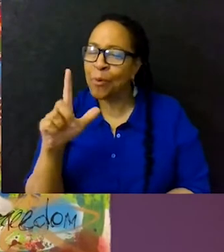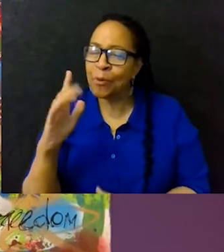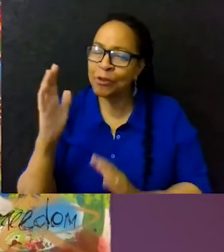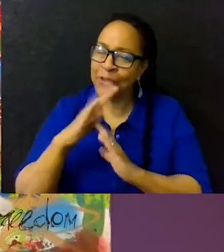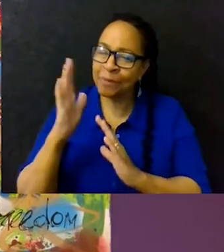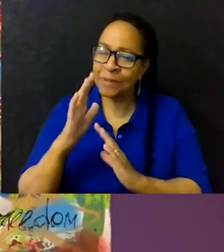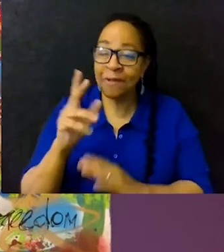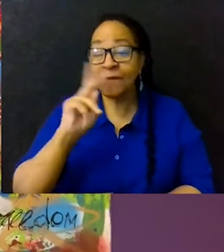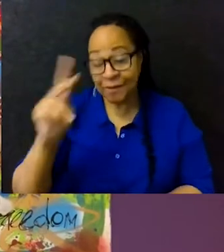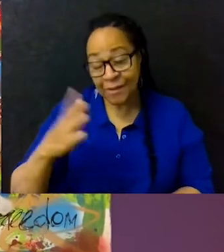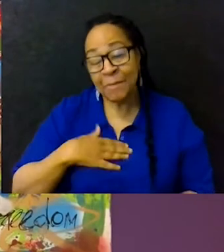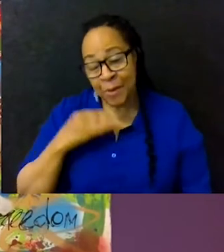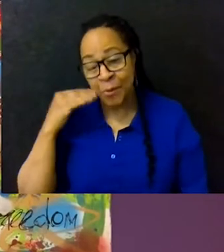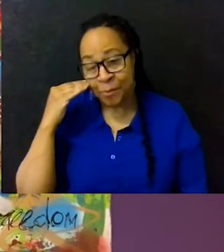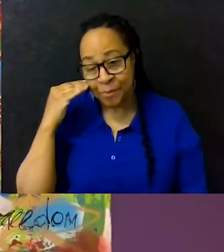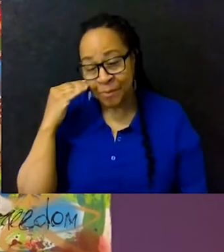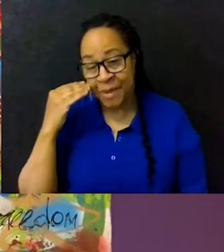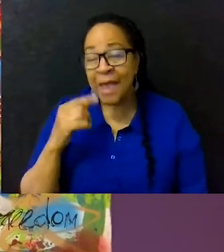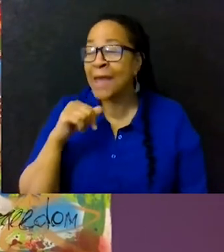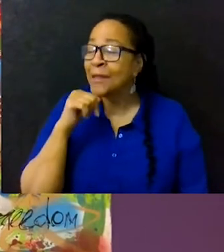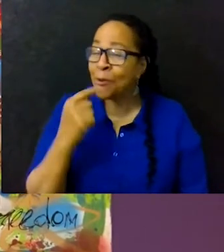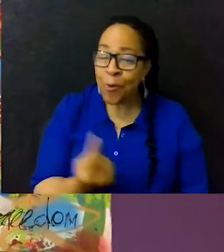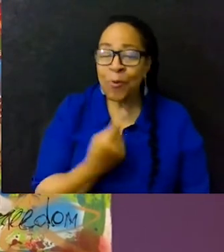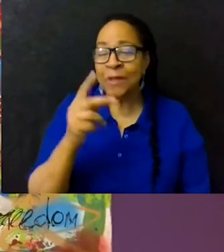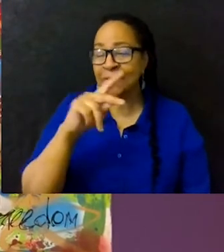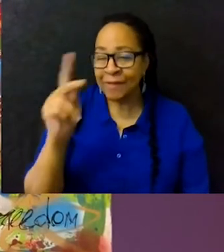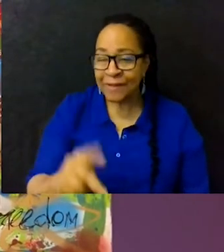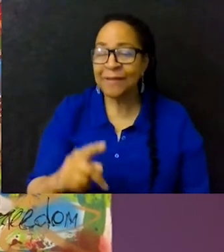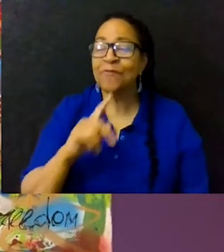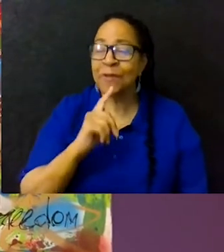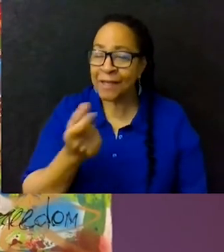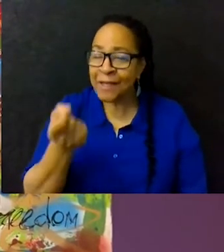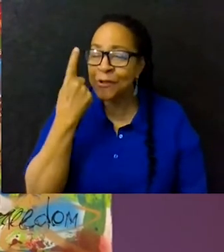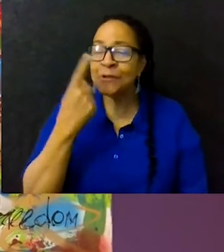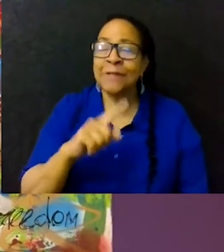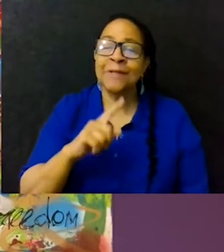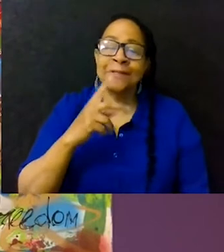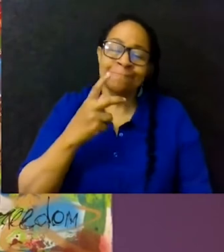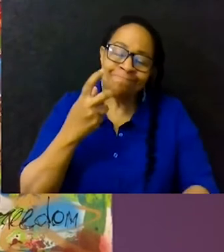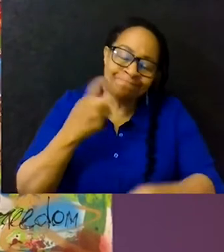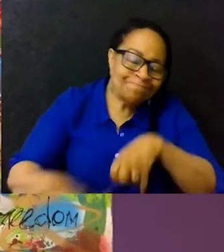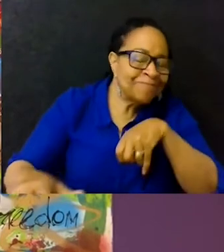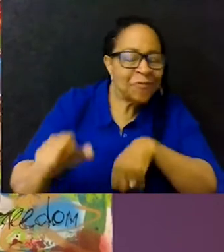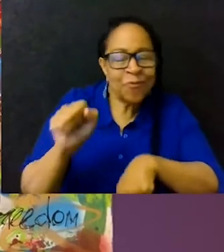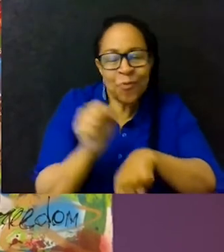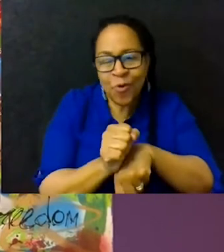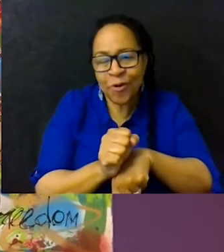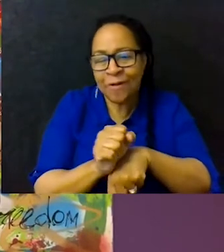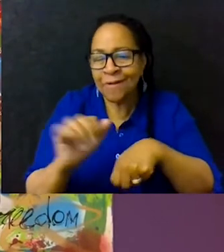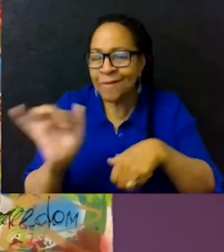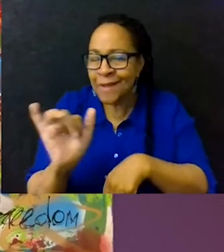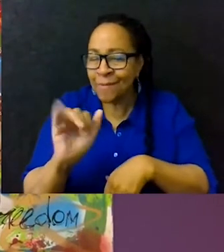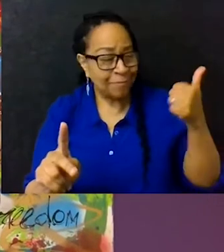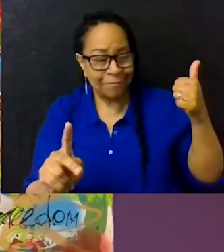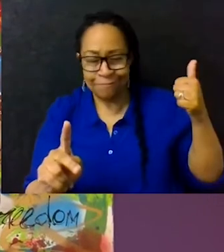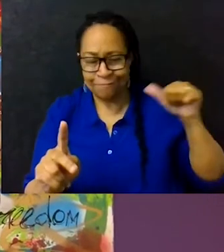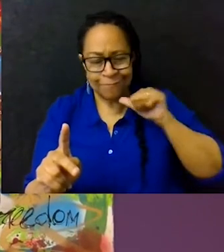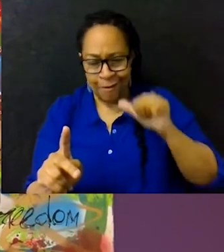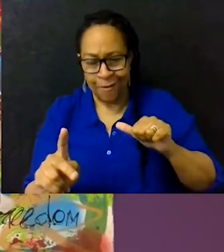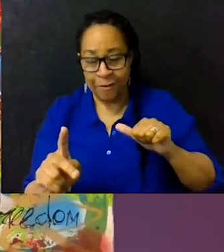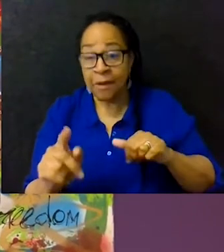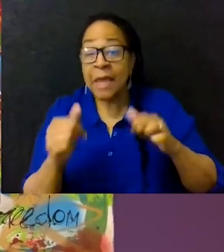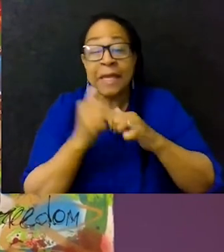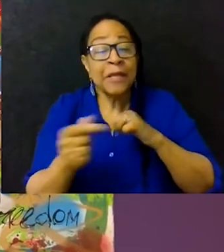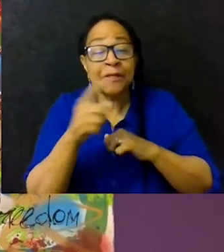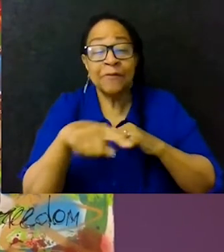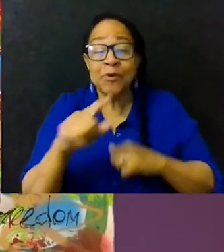and there isn't a city in the world that understands and embodies grit, determination, and perseverance like Philadelphia. Each one